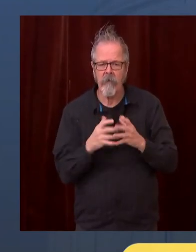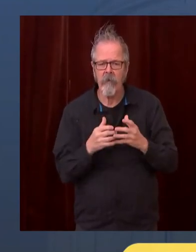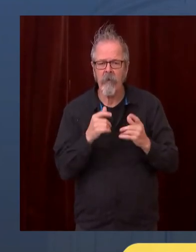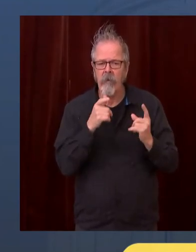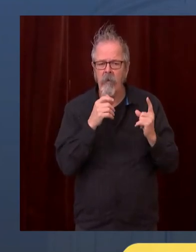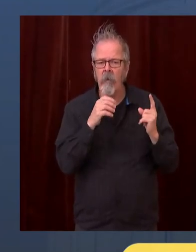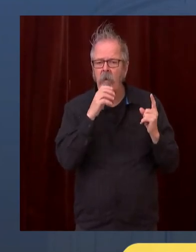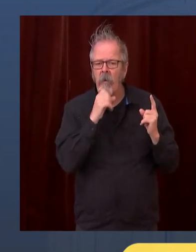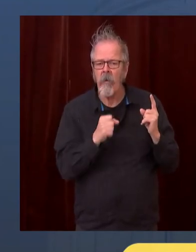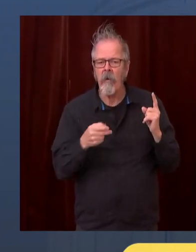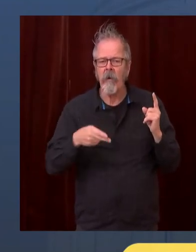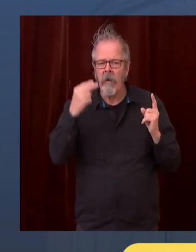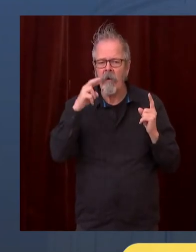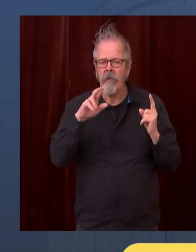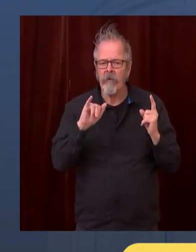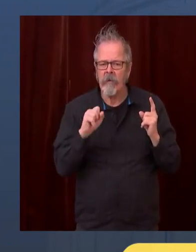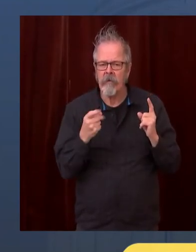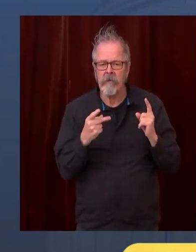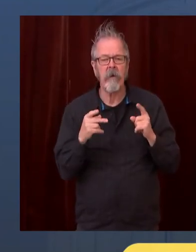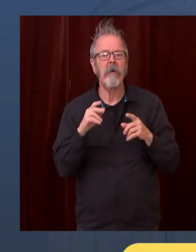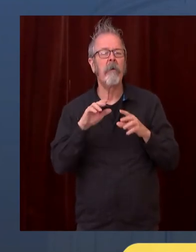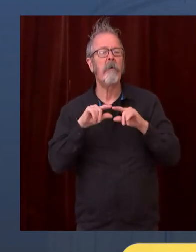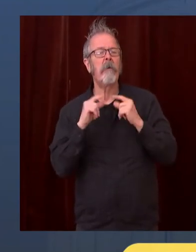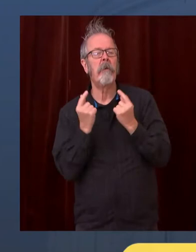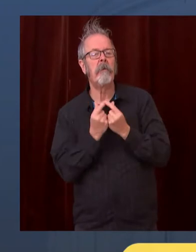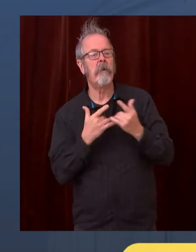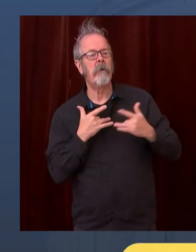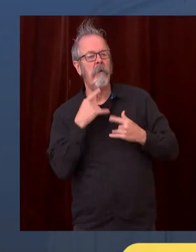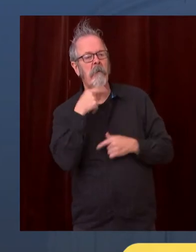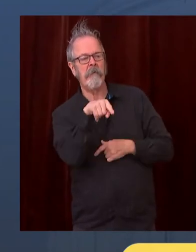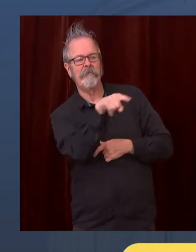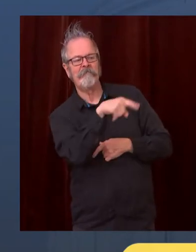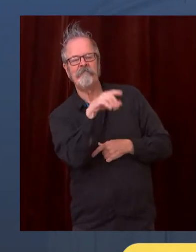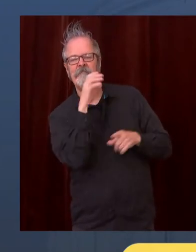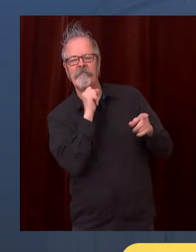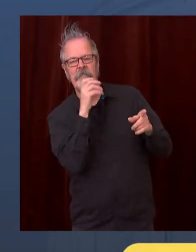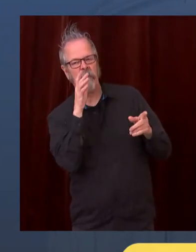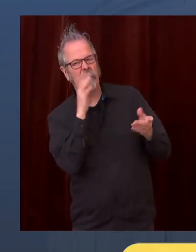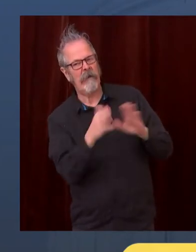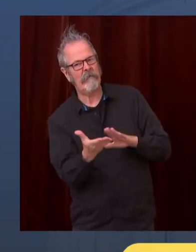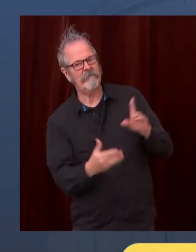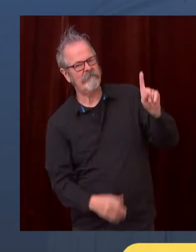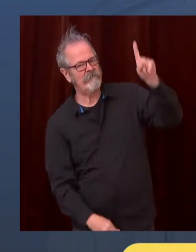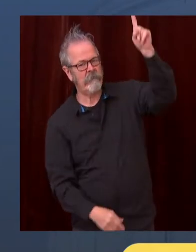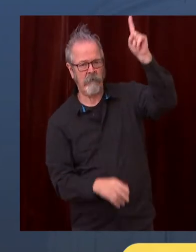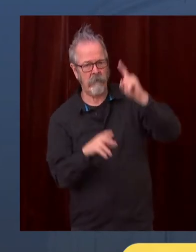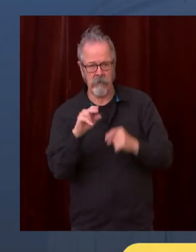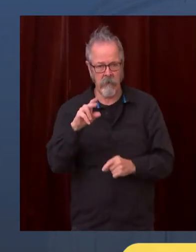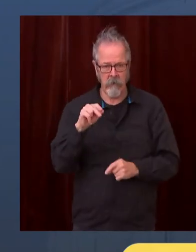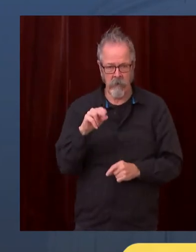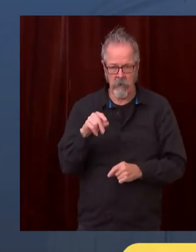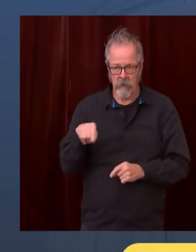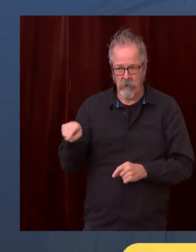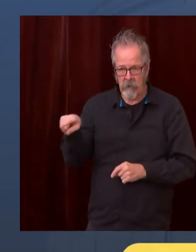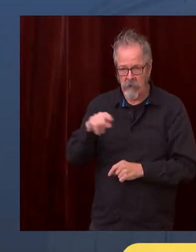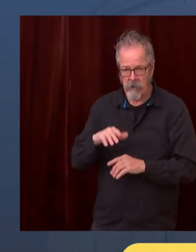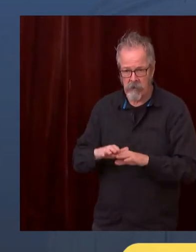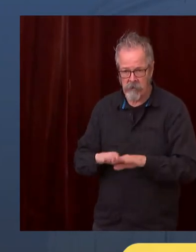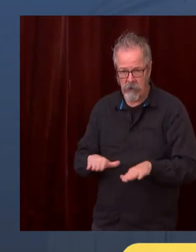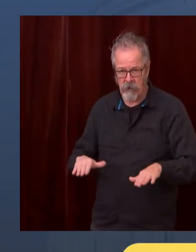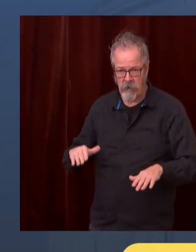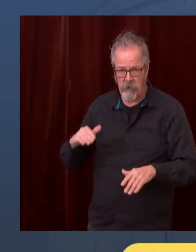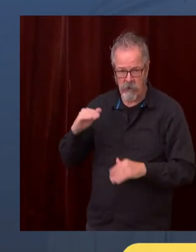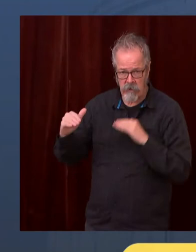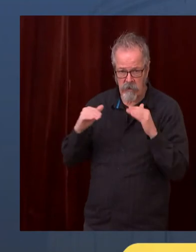Throughout this pandemic, 44% of people who have been hospitalized for COVID-19 here in Washington have been